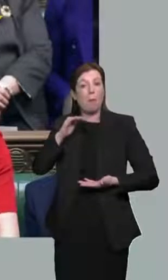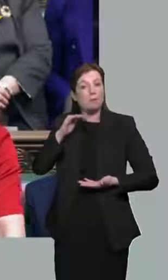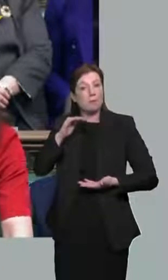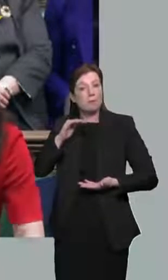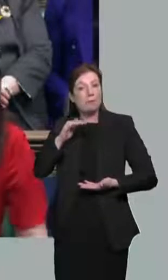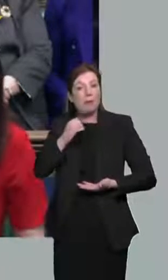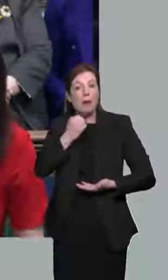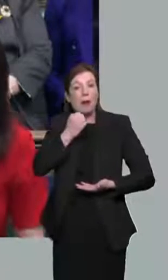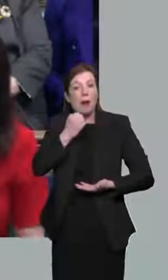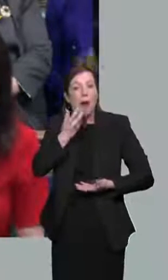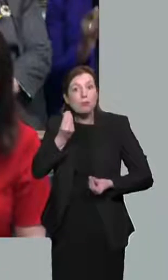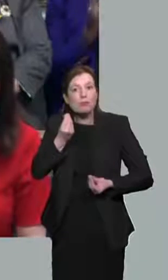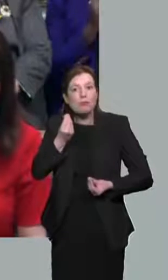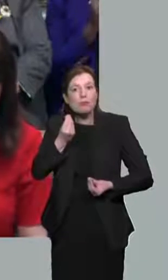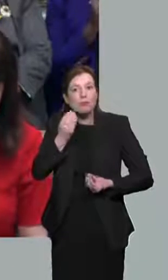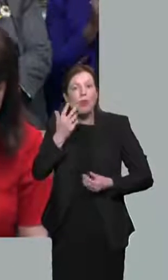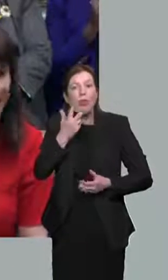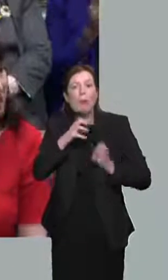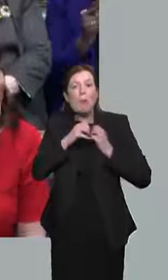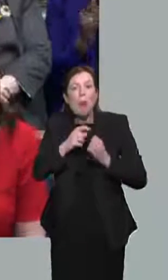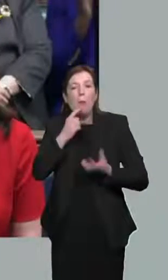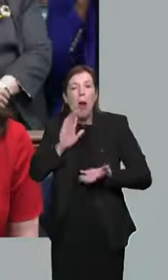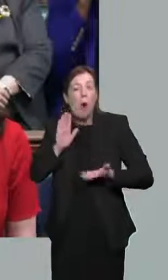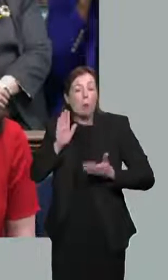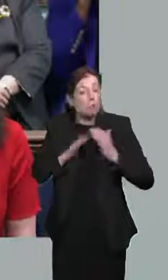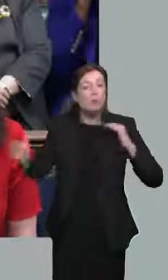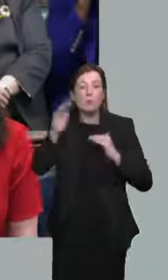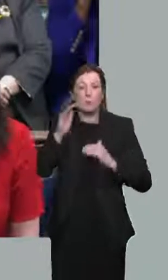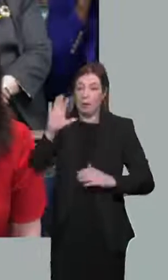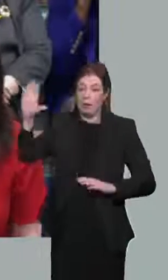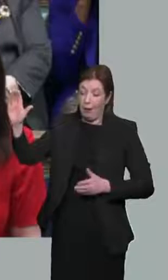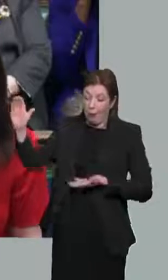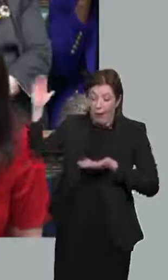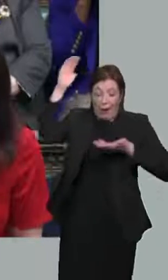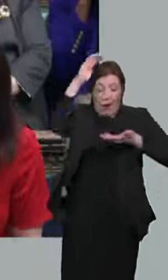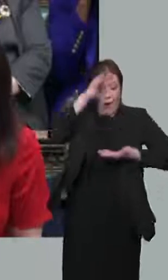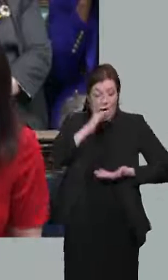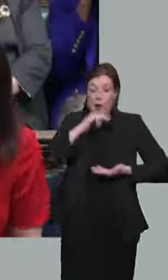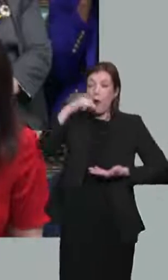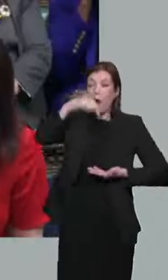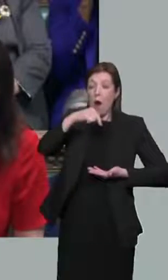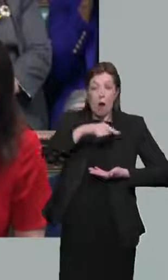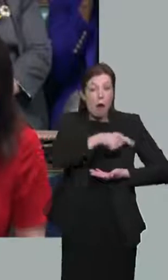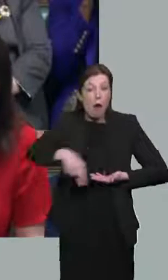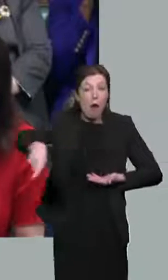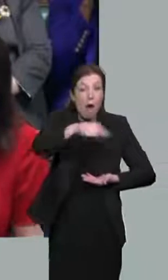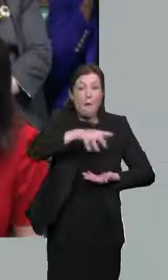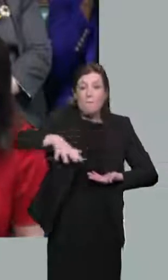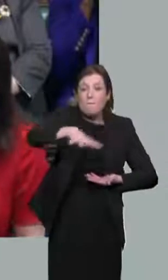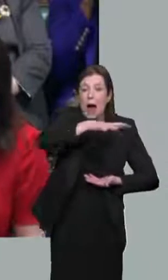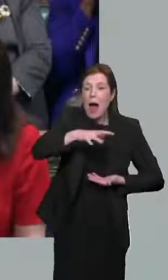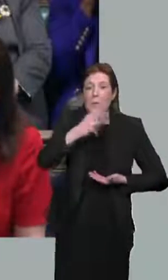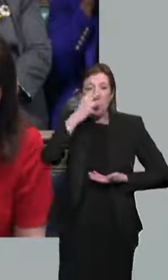raise over £3 billion. That is money that could be used to help families and pensioners and businesses.